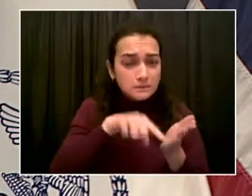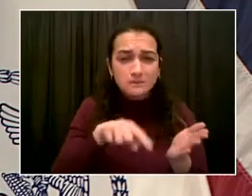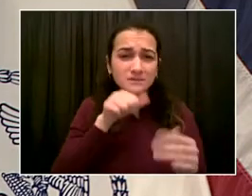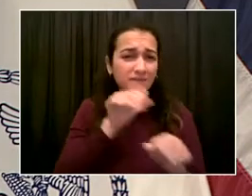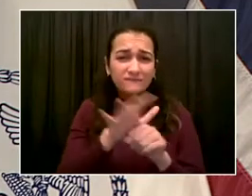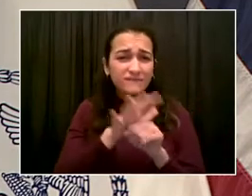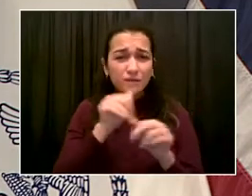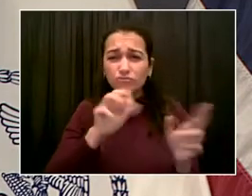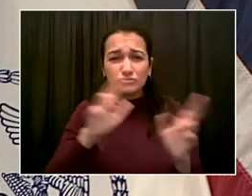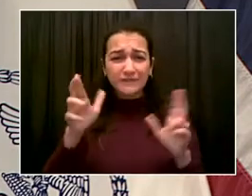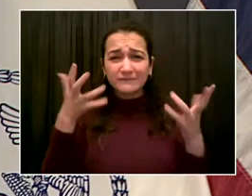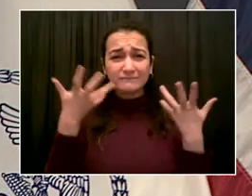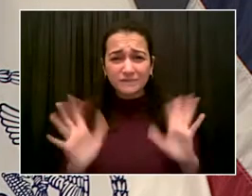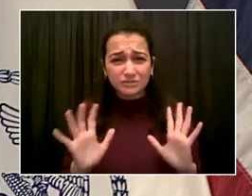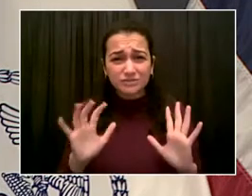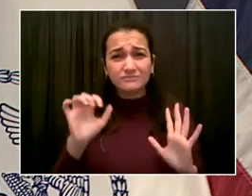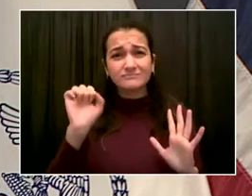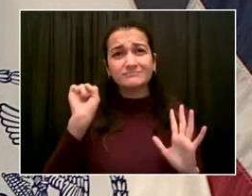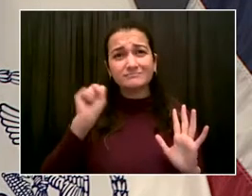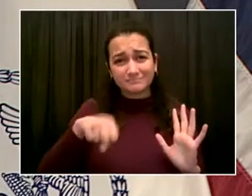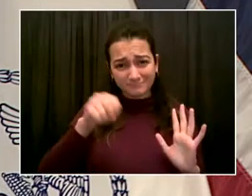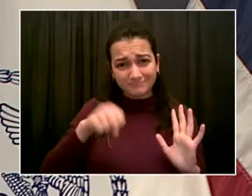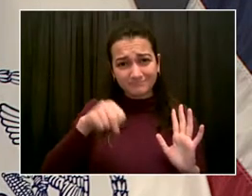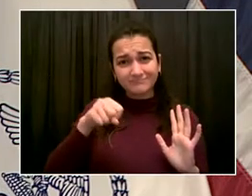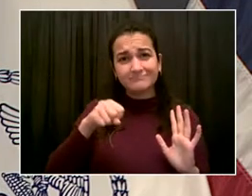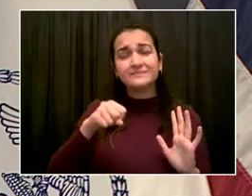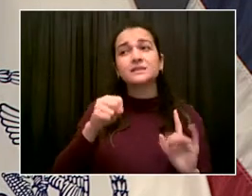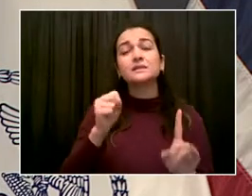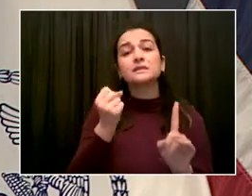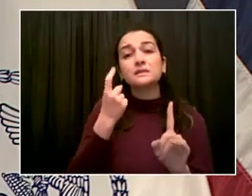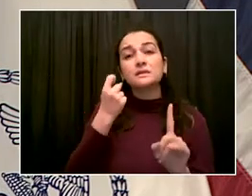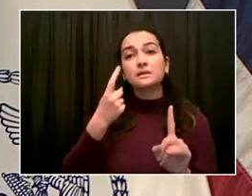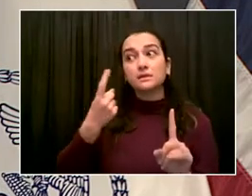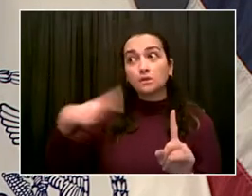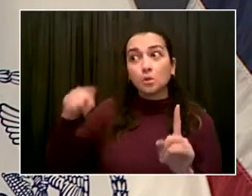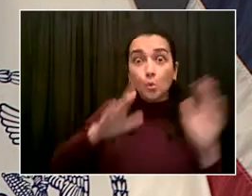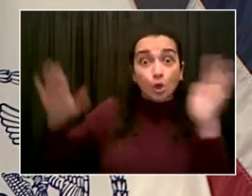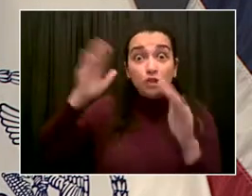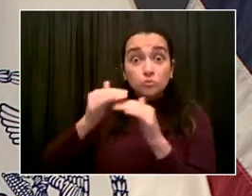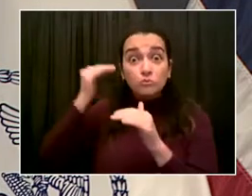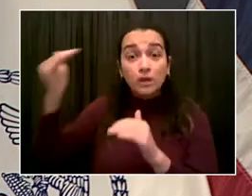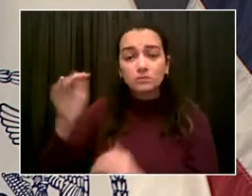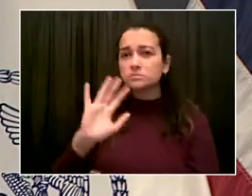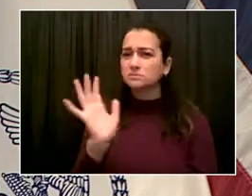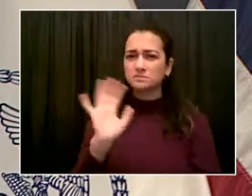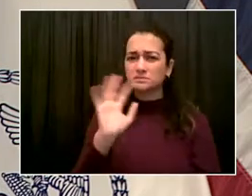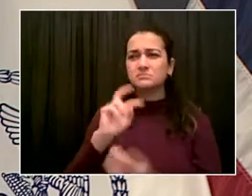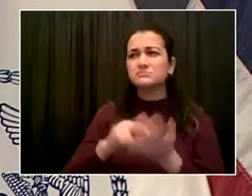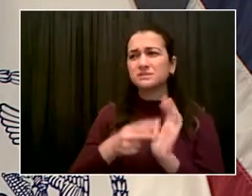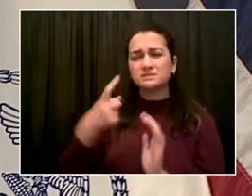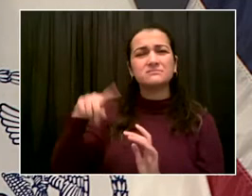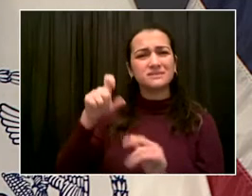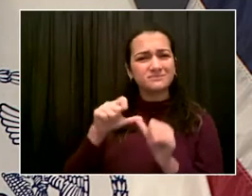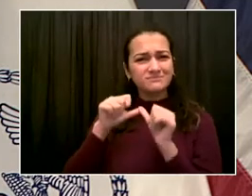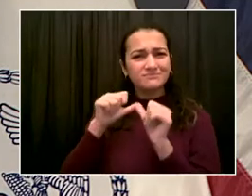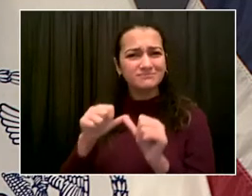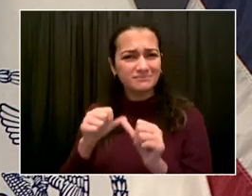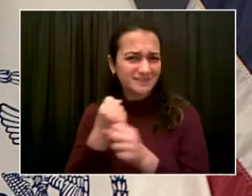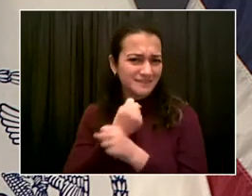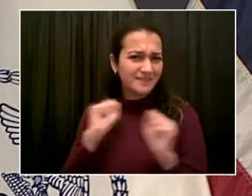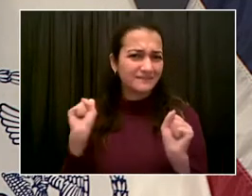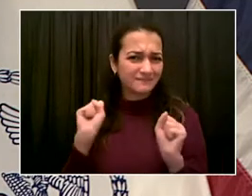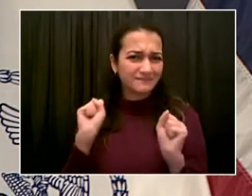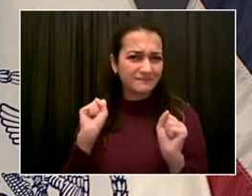vigilant. Let's be ready. Let's take smart steps. Because simply the fact that we have another